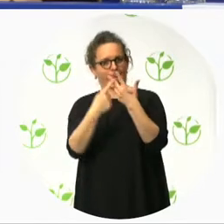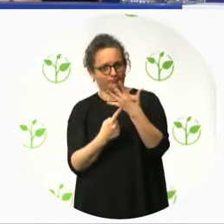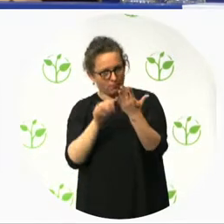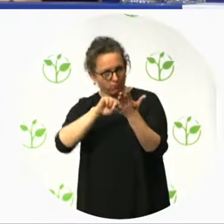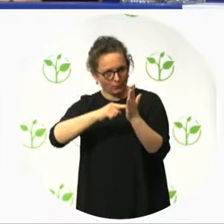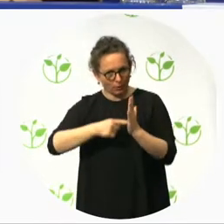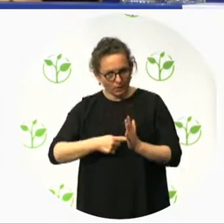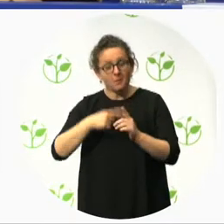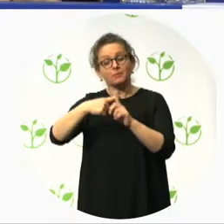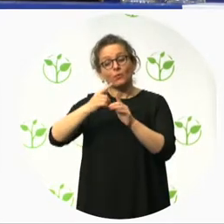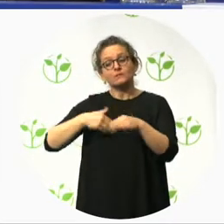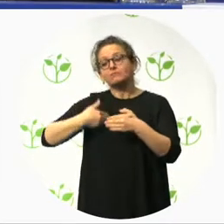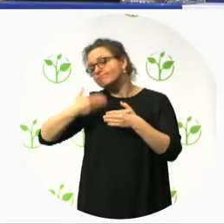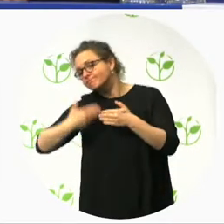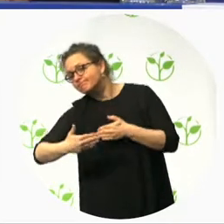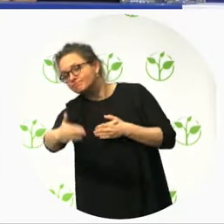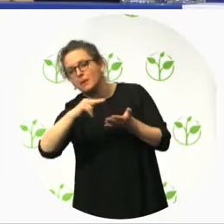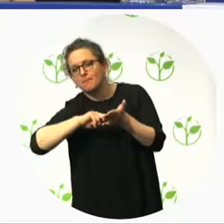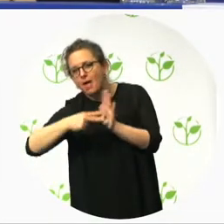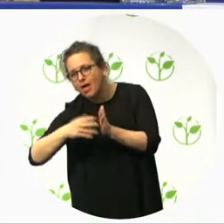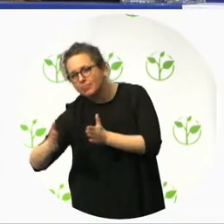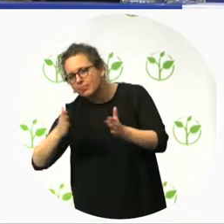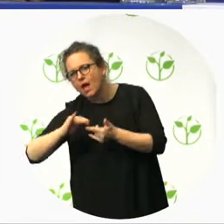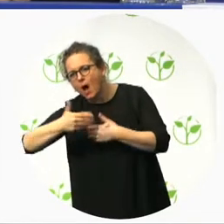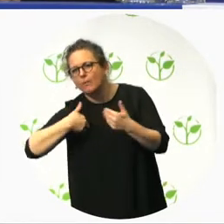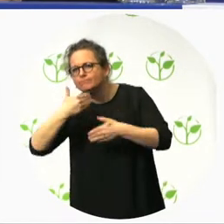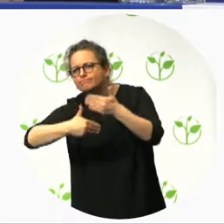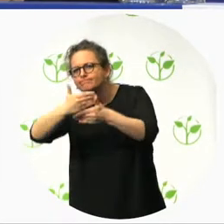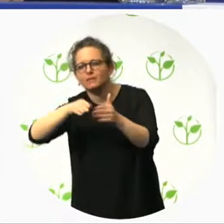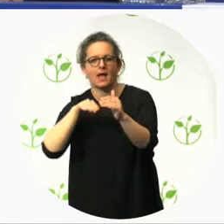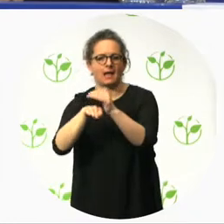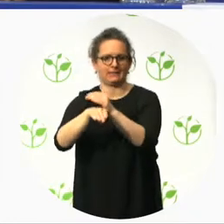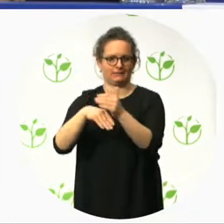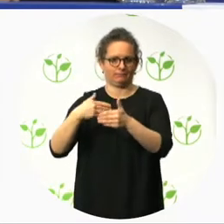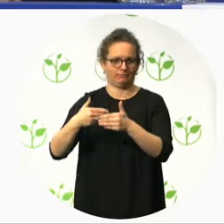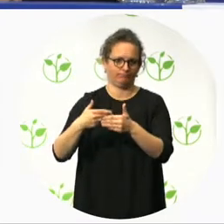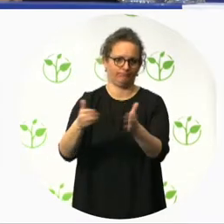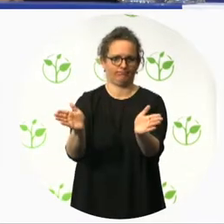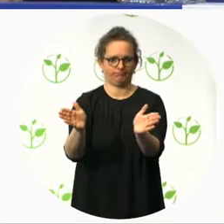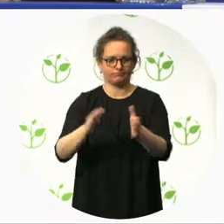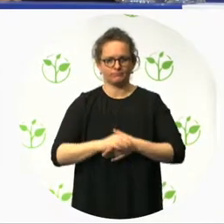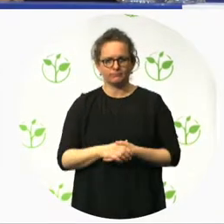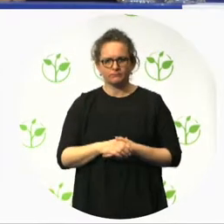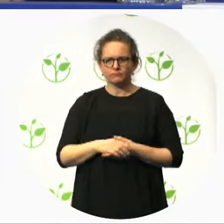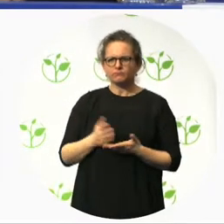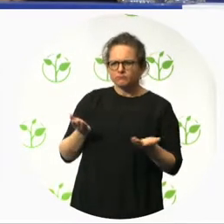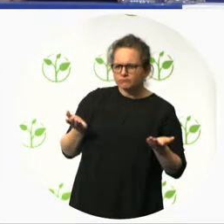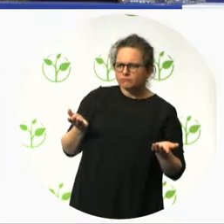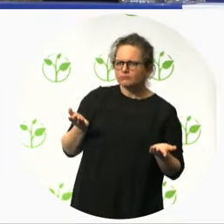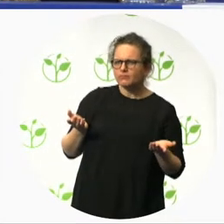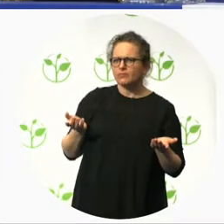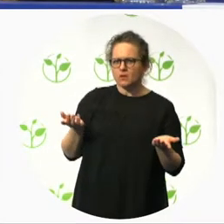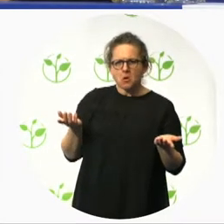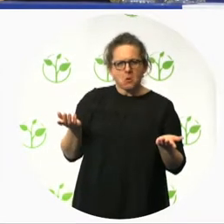to present the results on their own website, which which maybe might be used as kind of